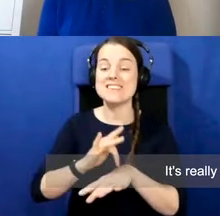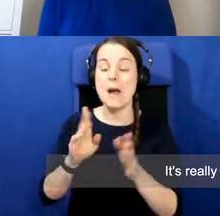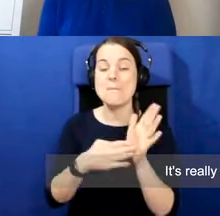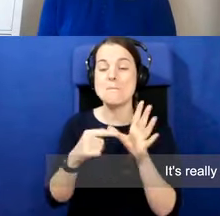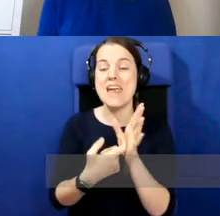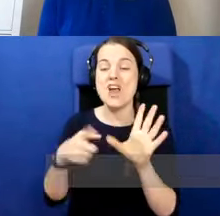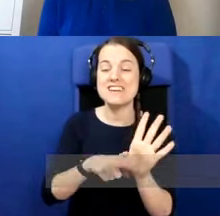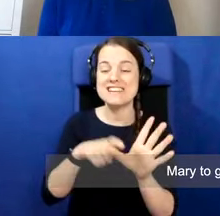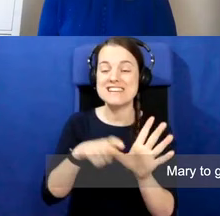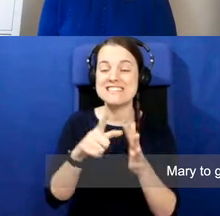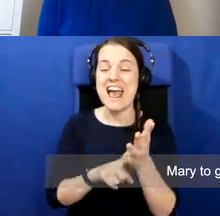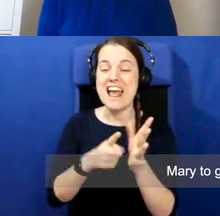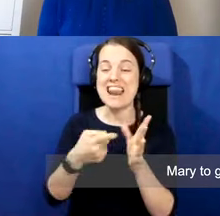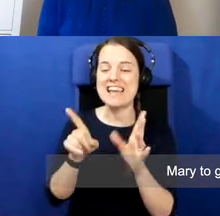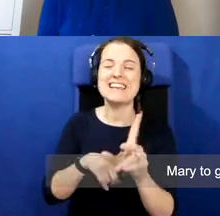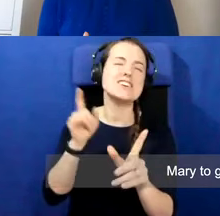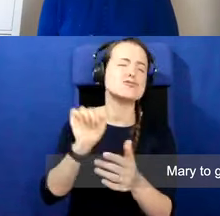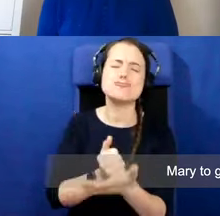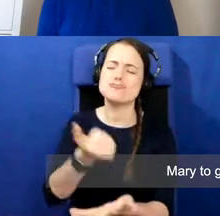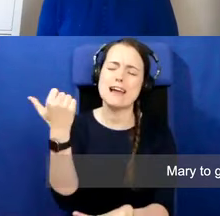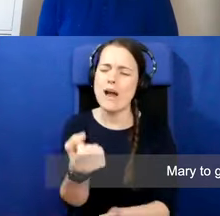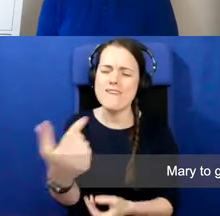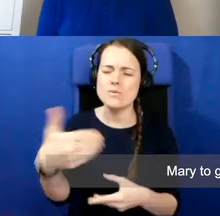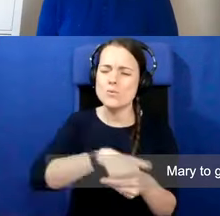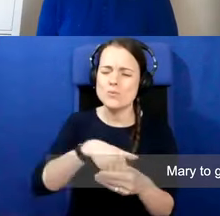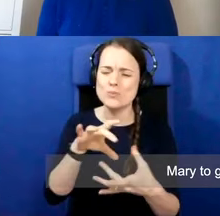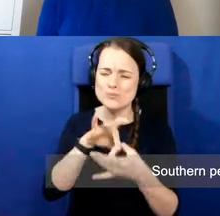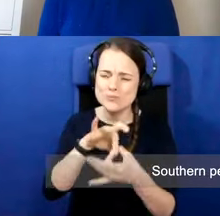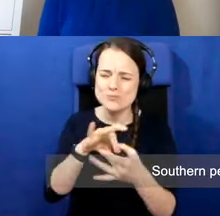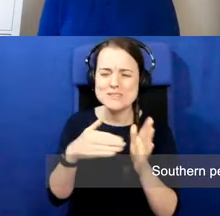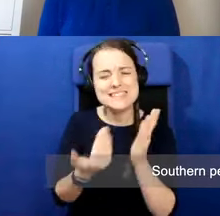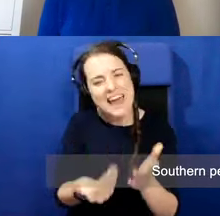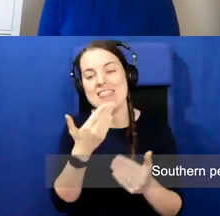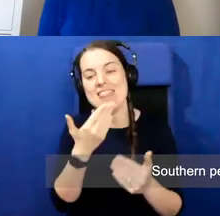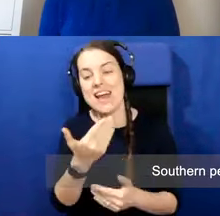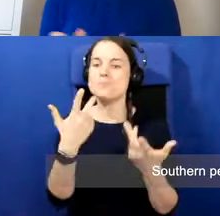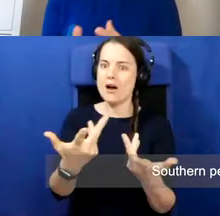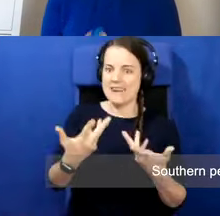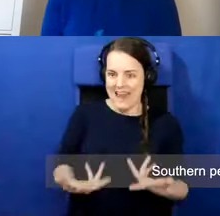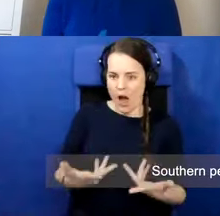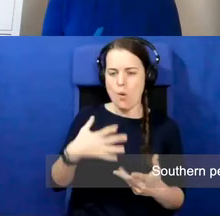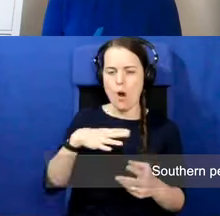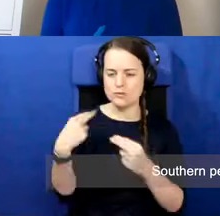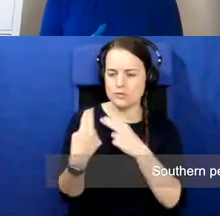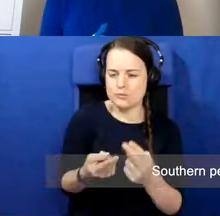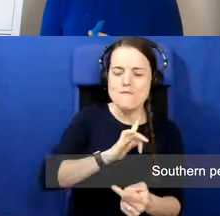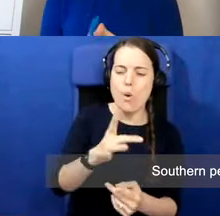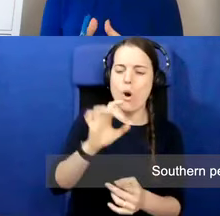with us today, Mary, to give a sort of sense of the Southern perspective. And I just wonder,